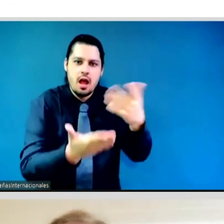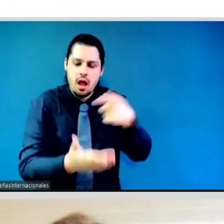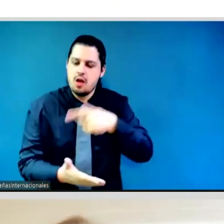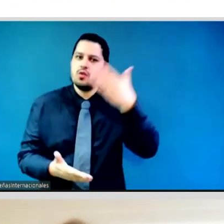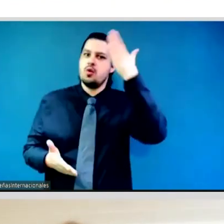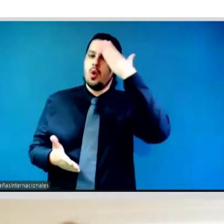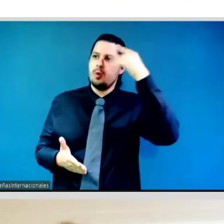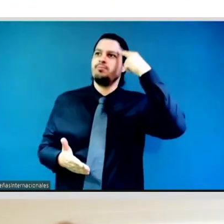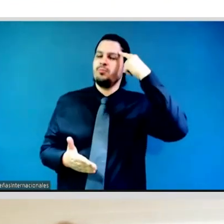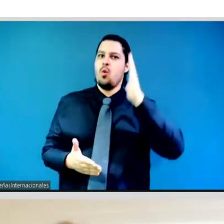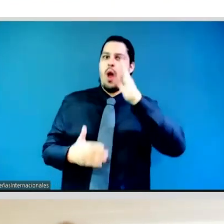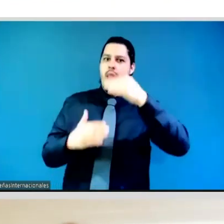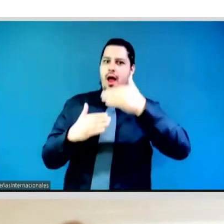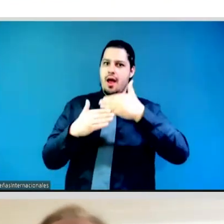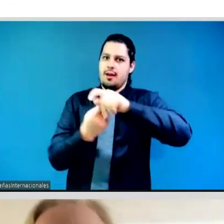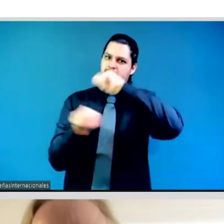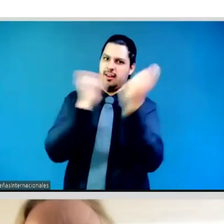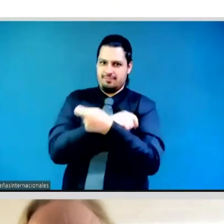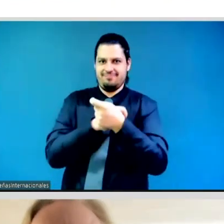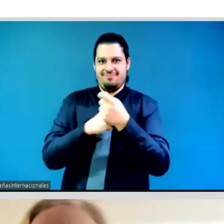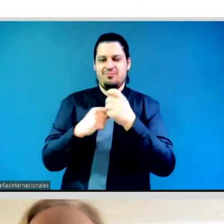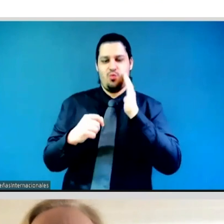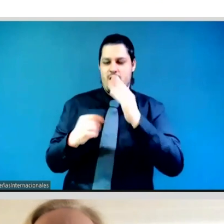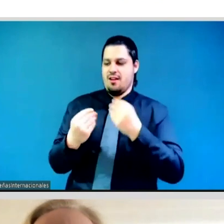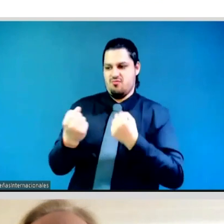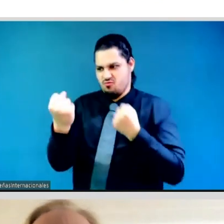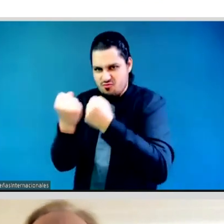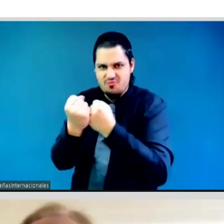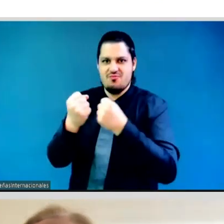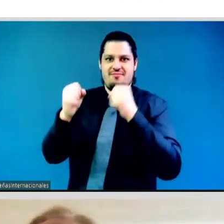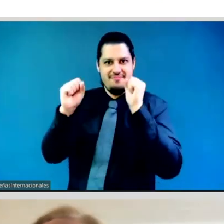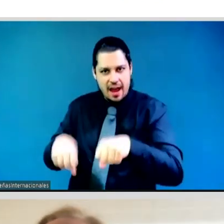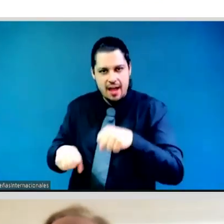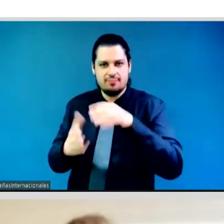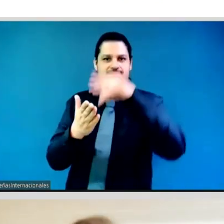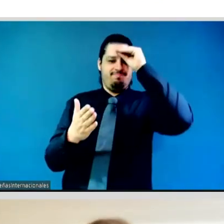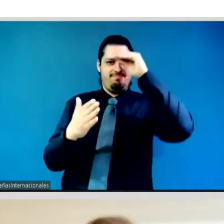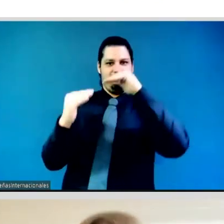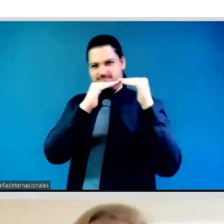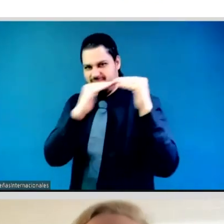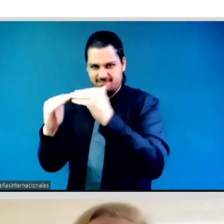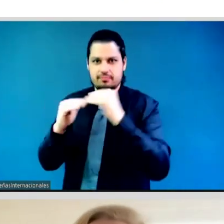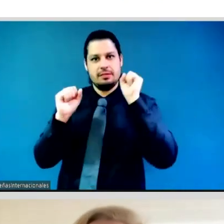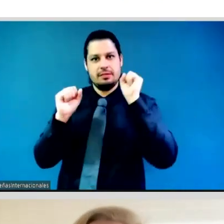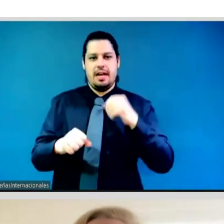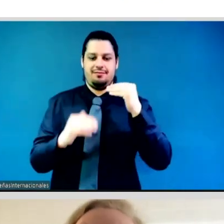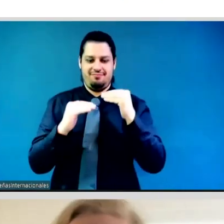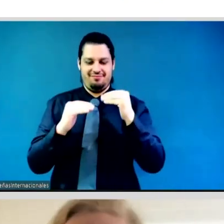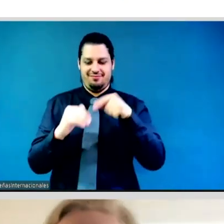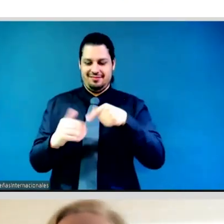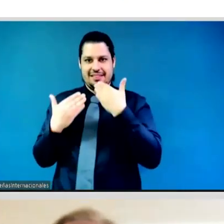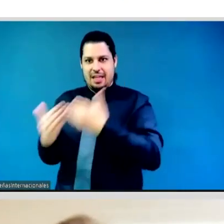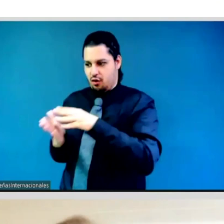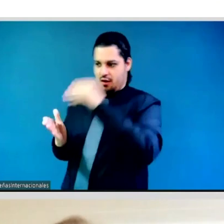to achieve those SDGs? And how do we actually get there? And so this session to me really is about how do we make that happen together,